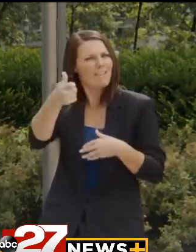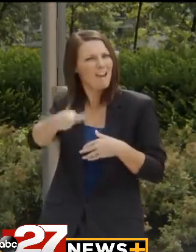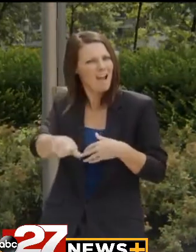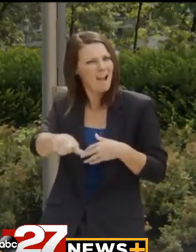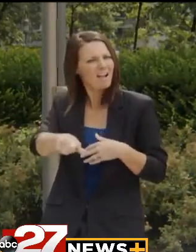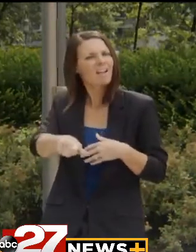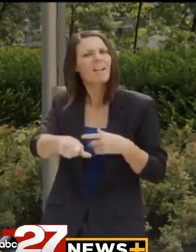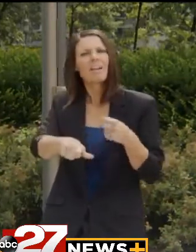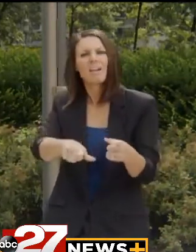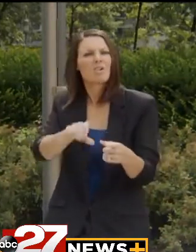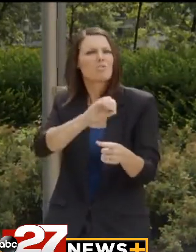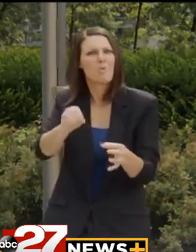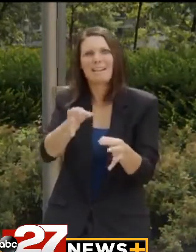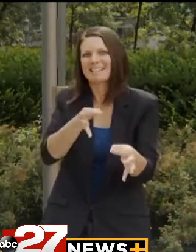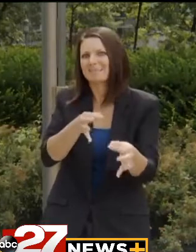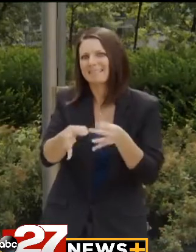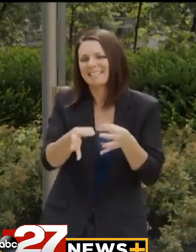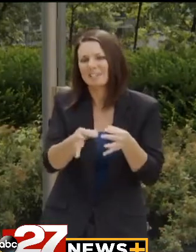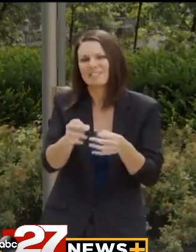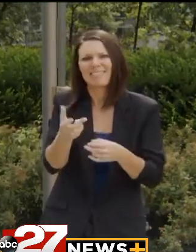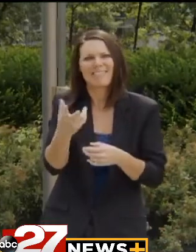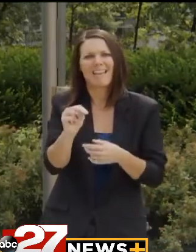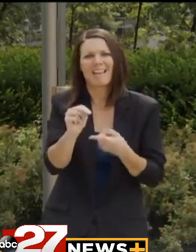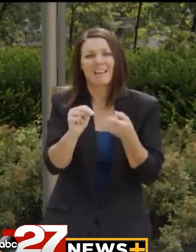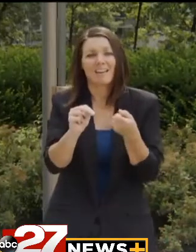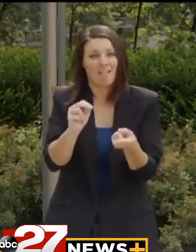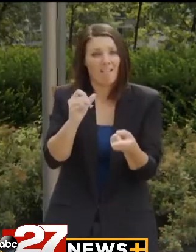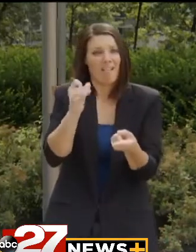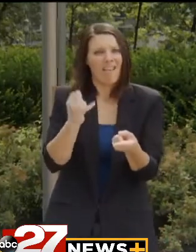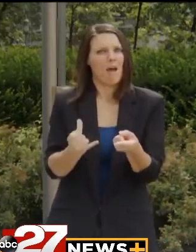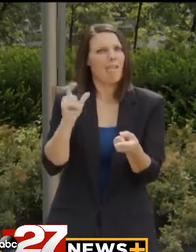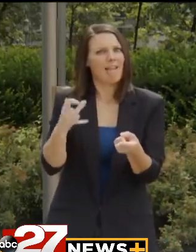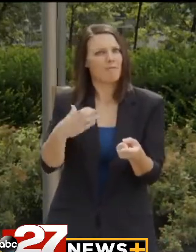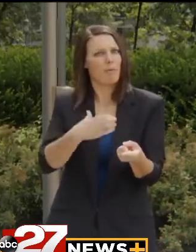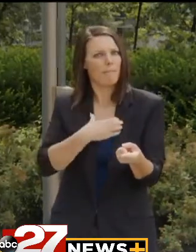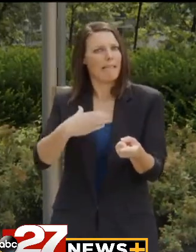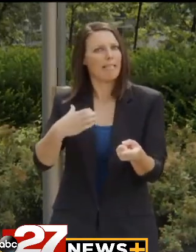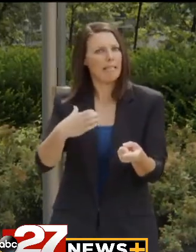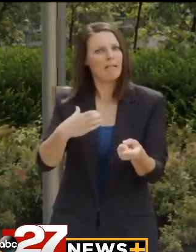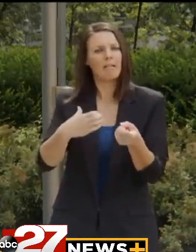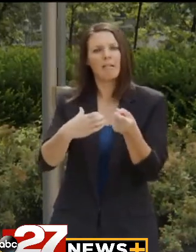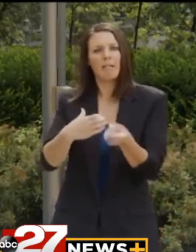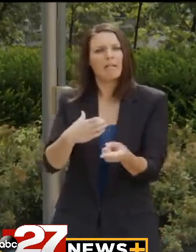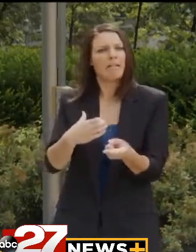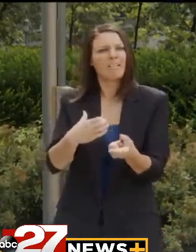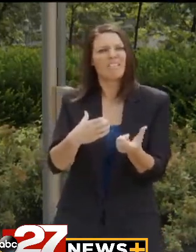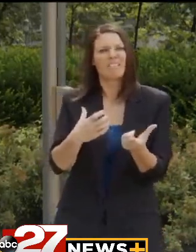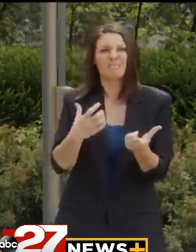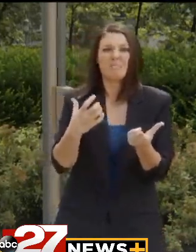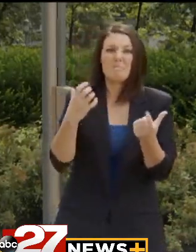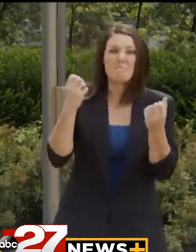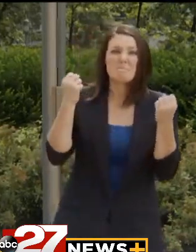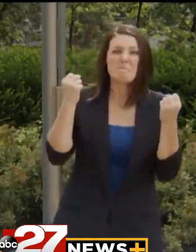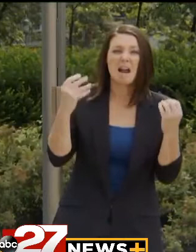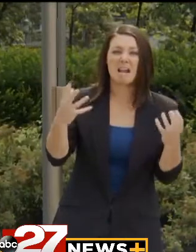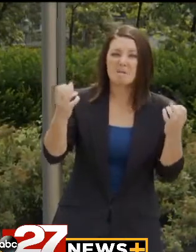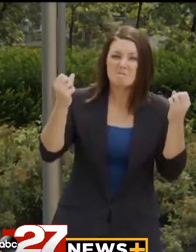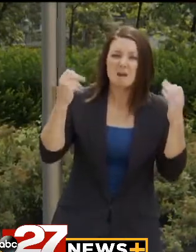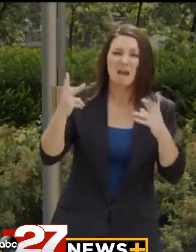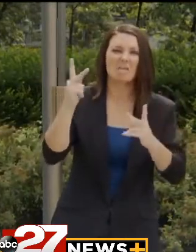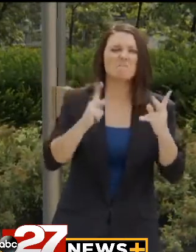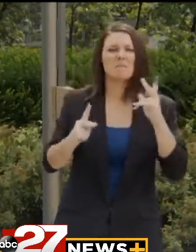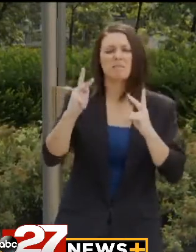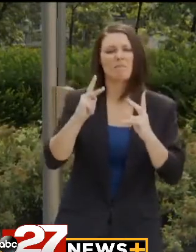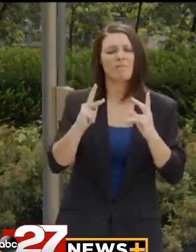with no explanation and then so they now they have to appeal and large numbers of people